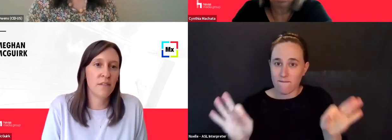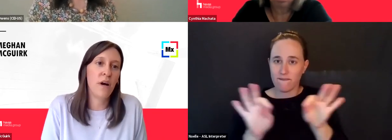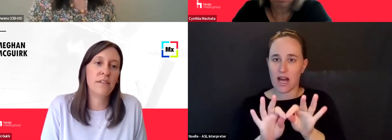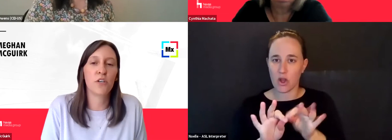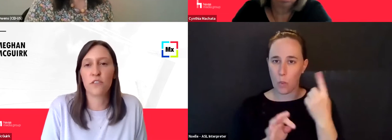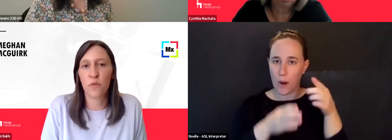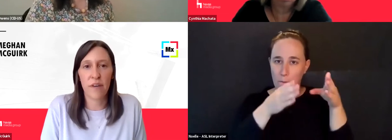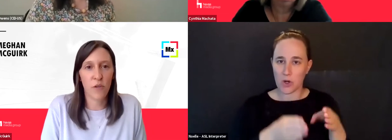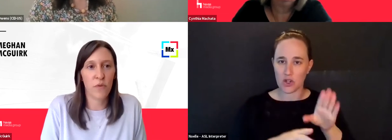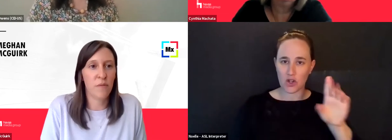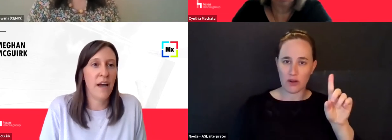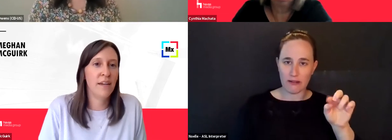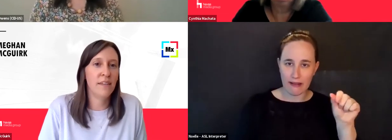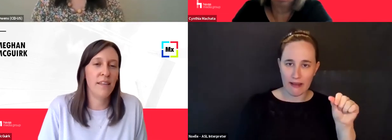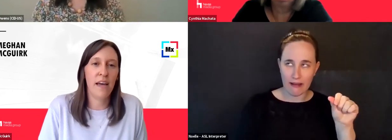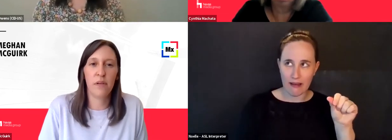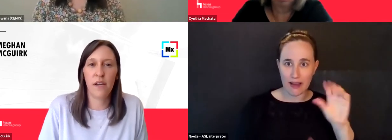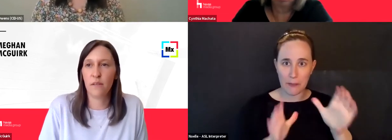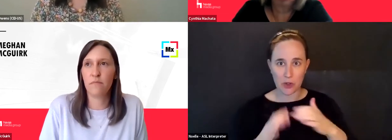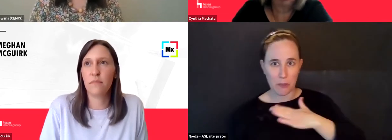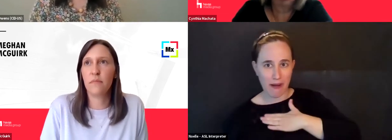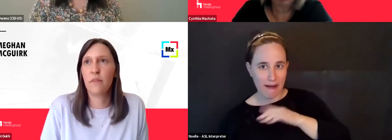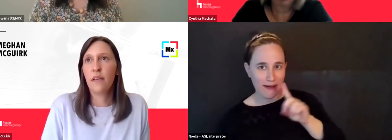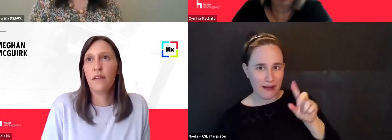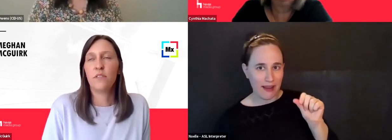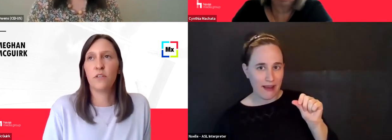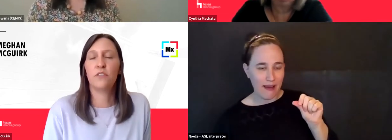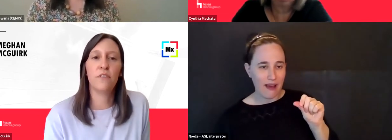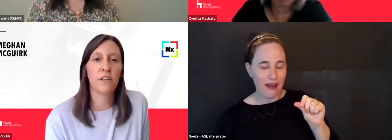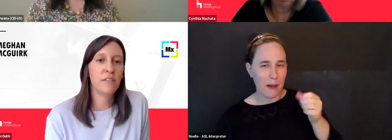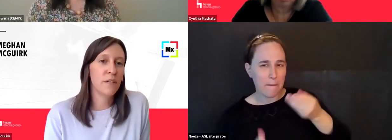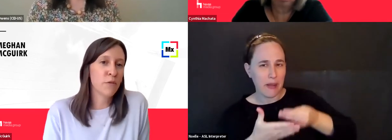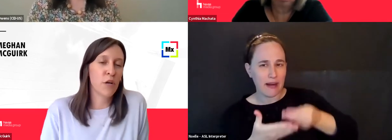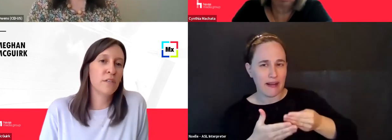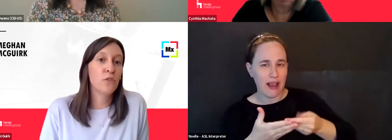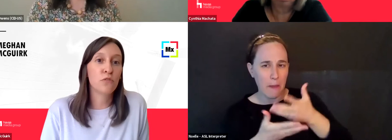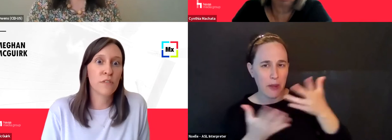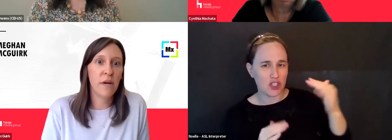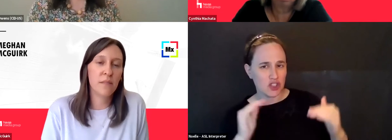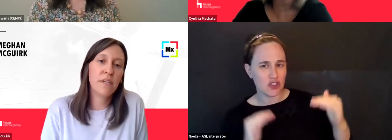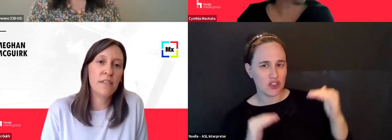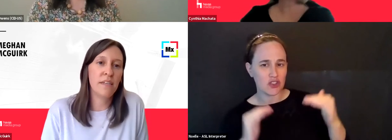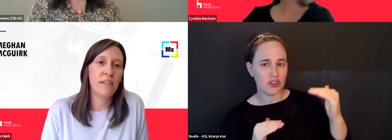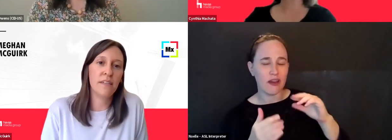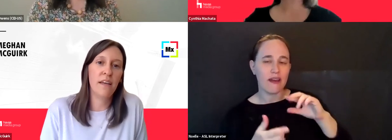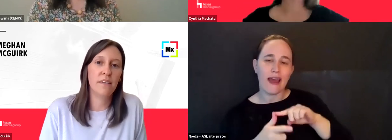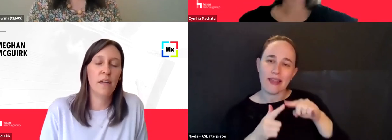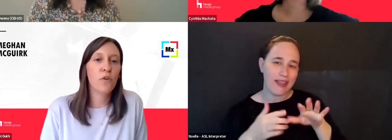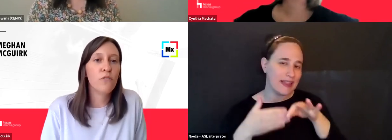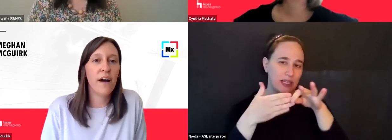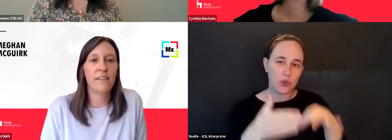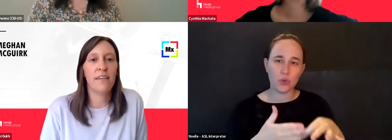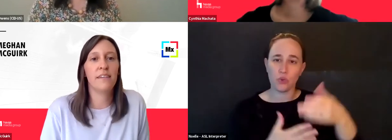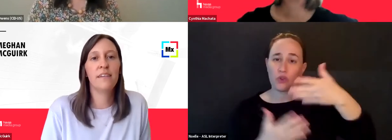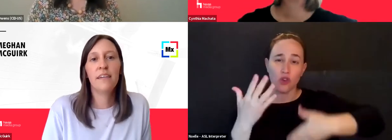Cynthia's and why is hers more valuable than mine? And then that kind of starts to veer into like, we were talking about like social responsibility and, and,